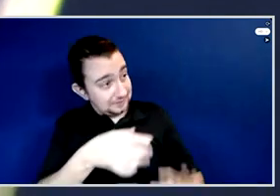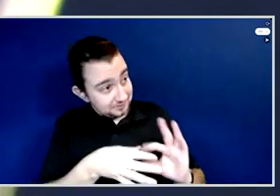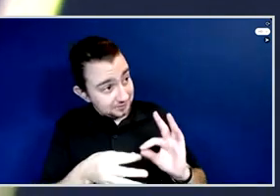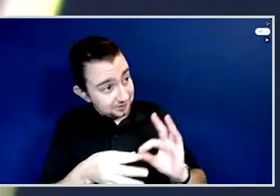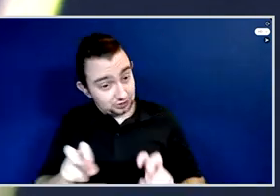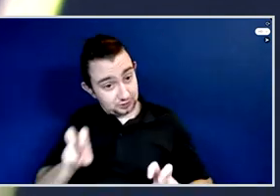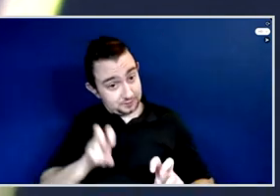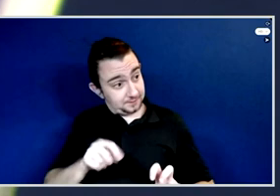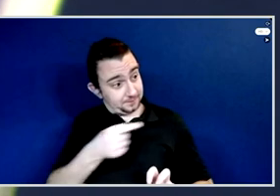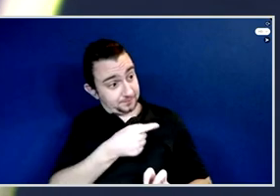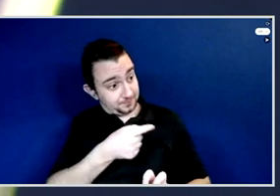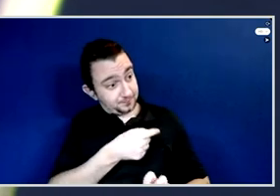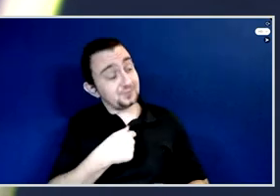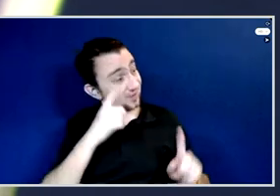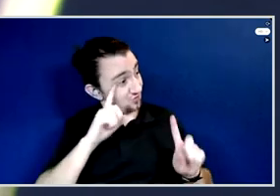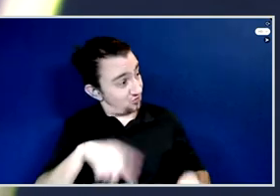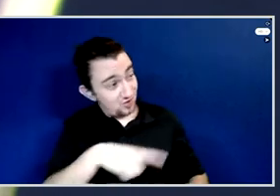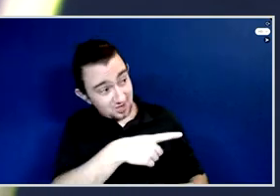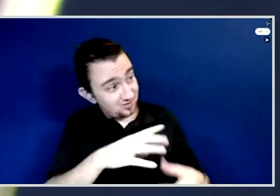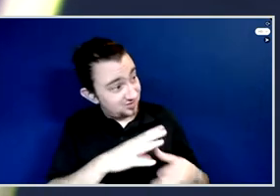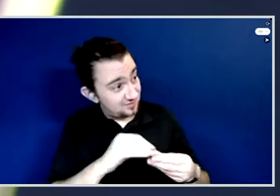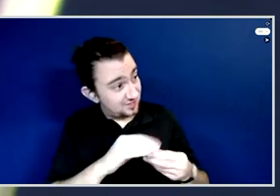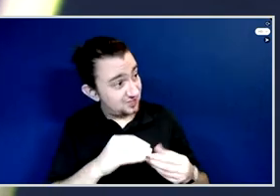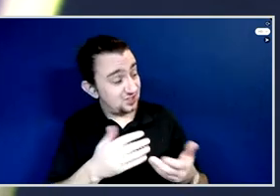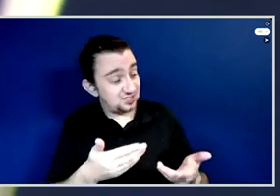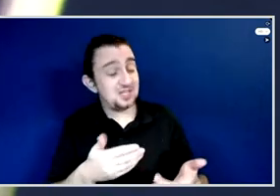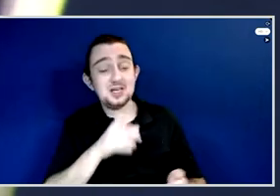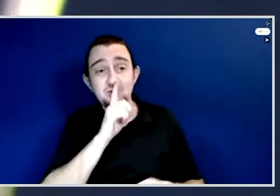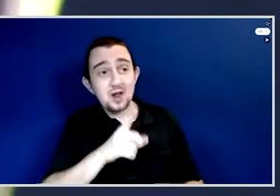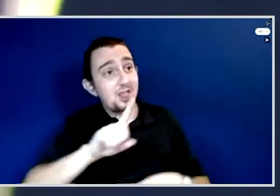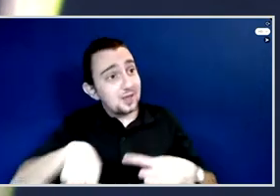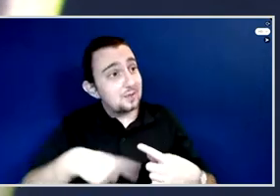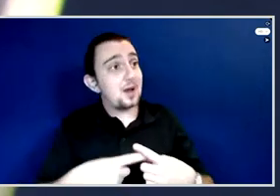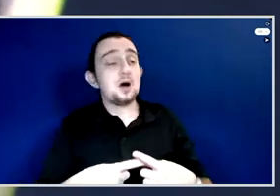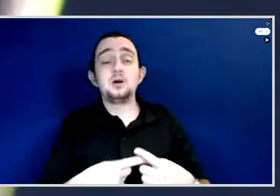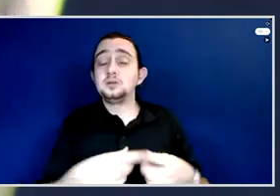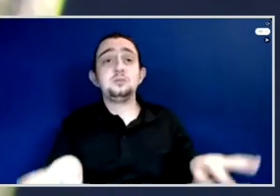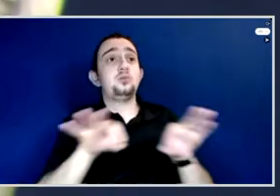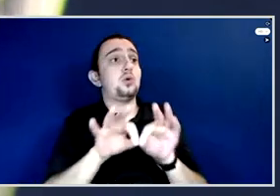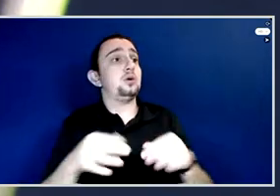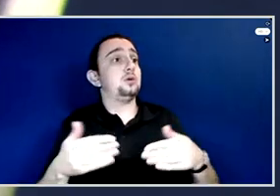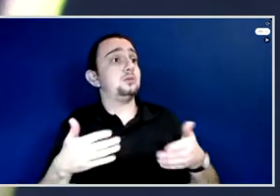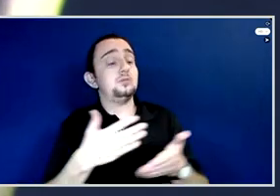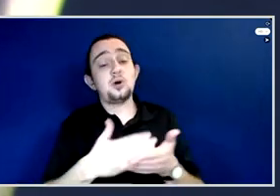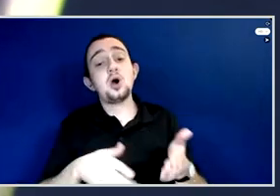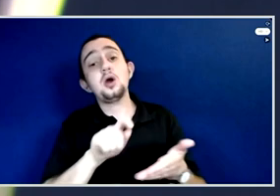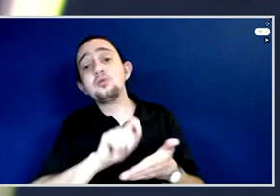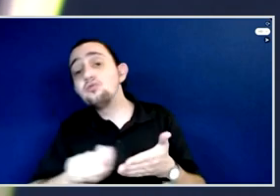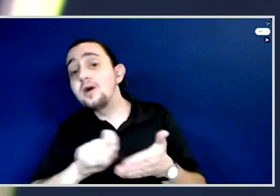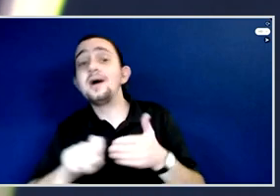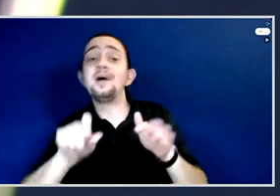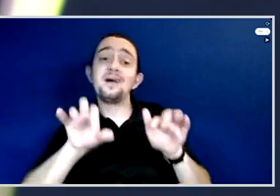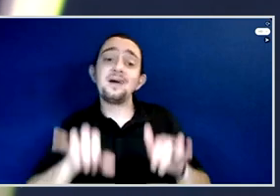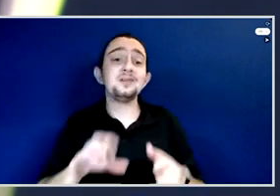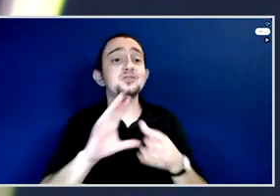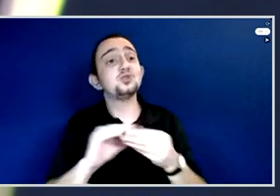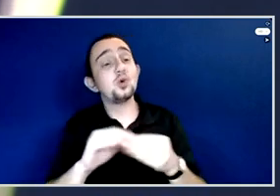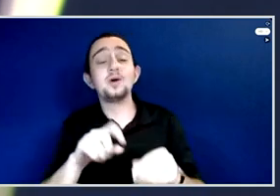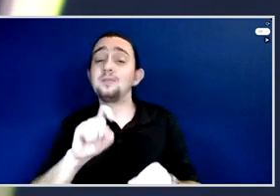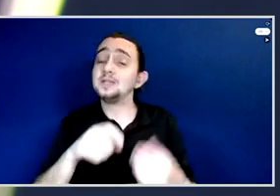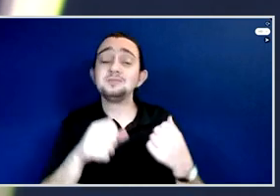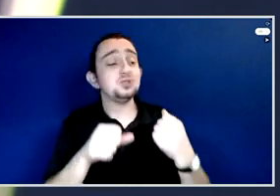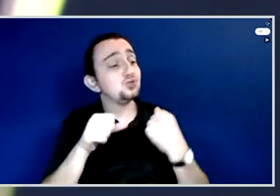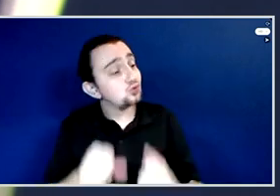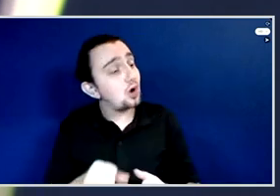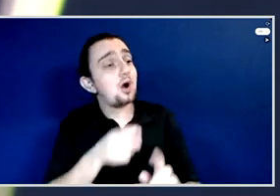story be well-written and strong story. Like, we come to the old-school journalism telling really compelling story.